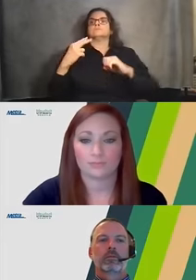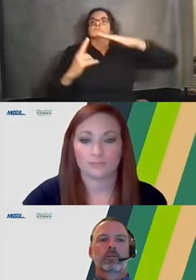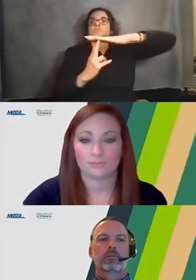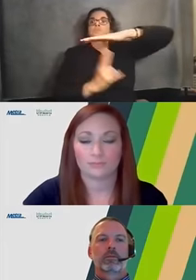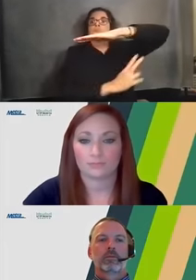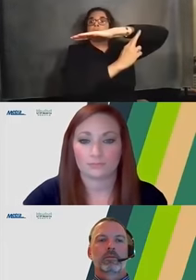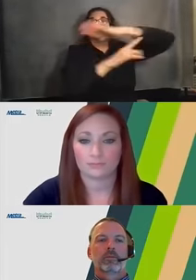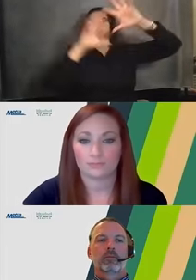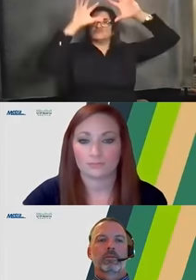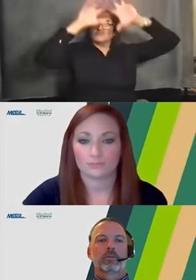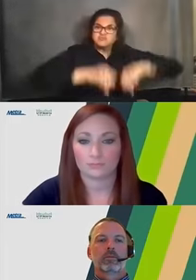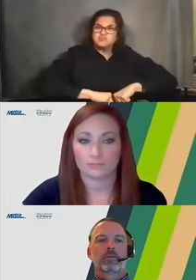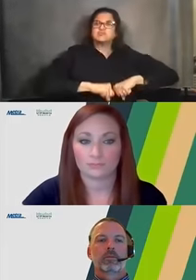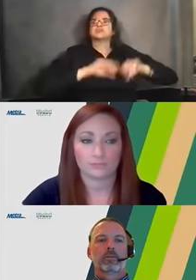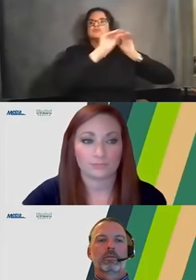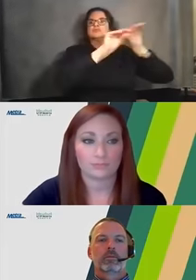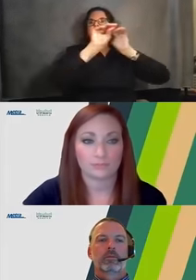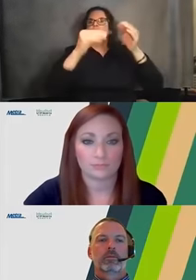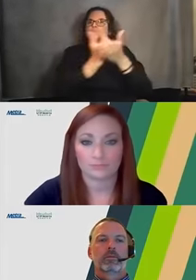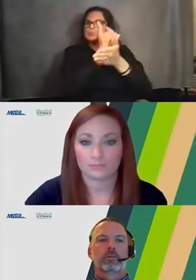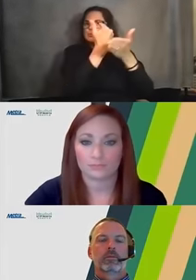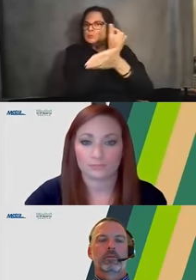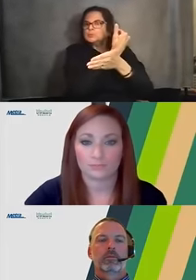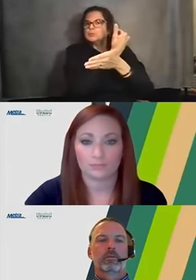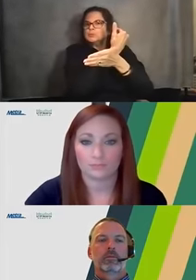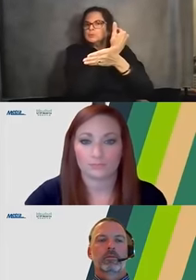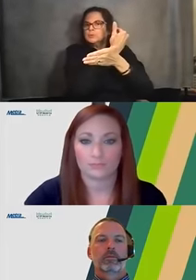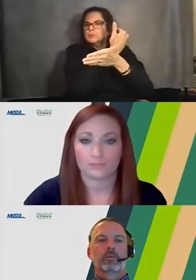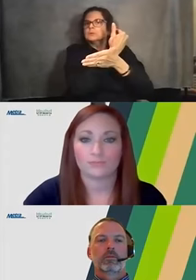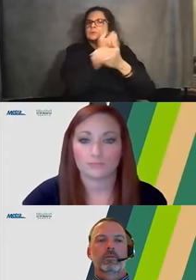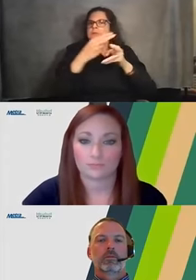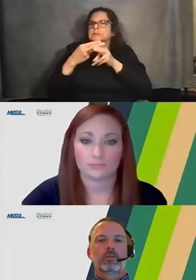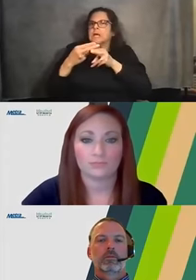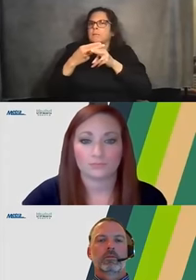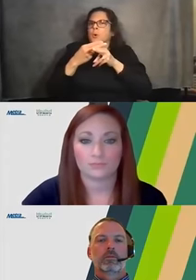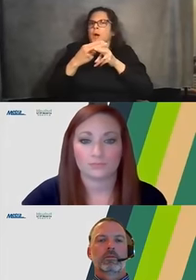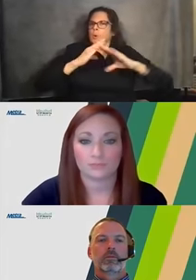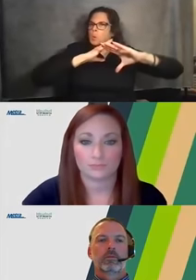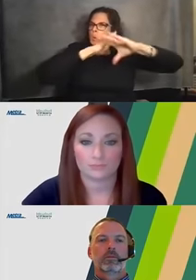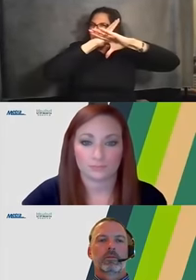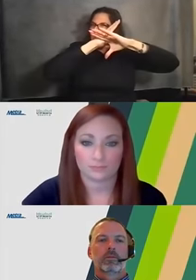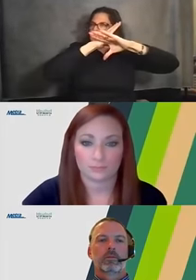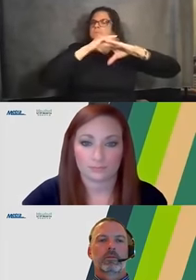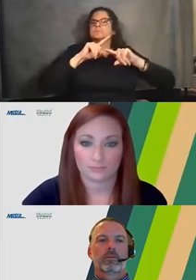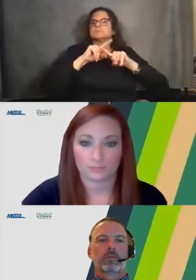still needs to be determined based on the design as it's being developed. But we hope to get you some more answers at the upcoming meeting.